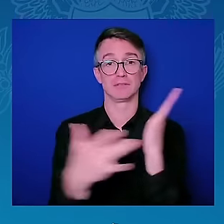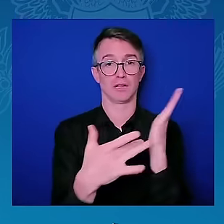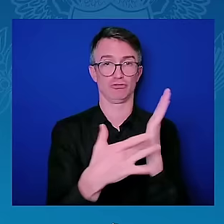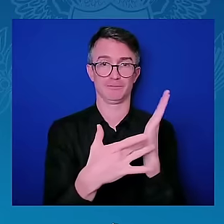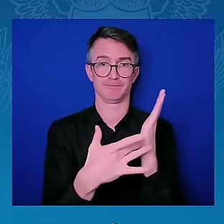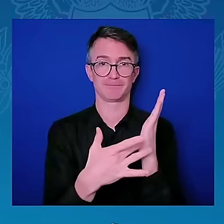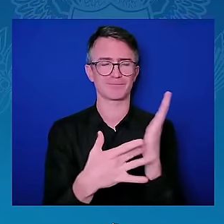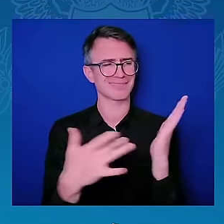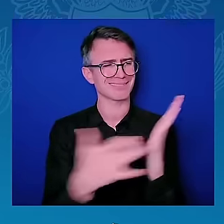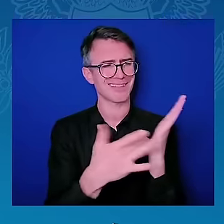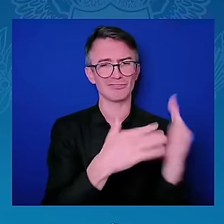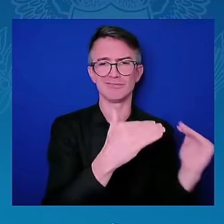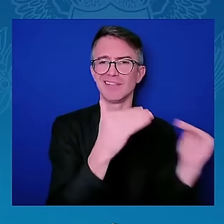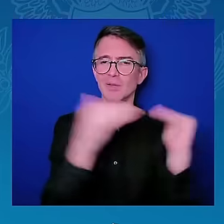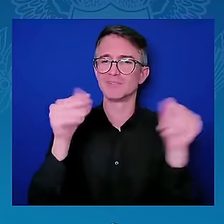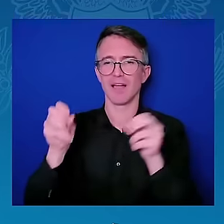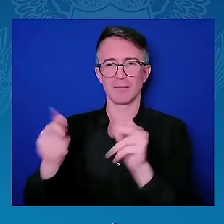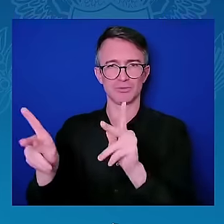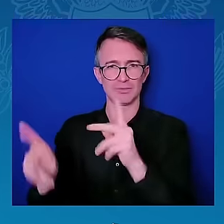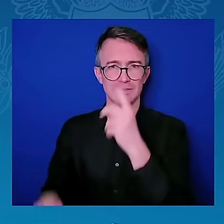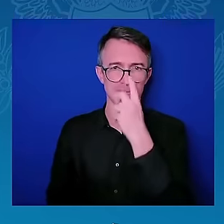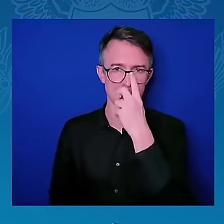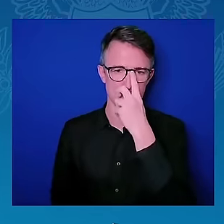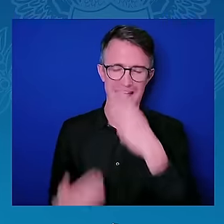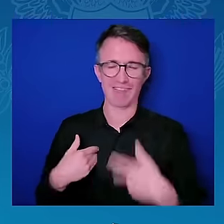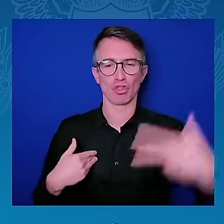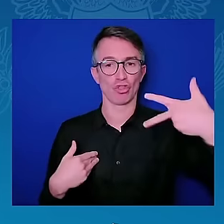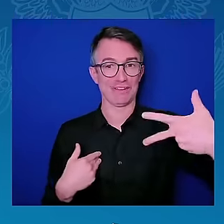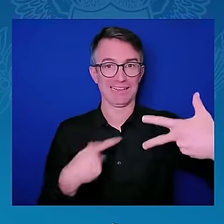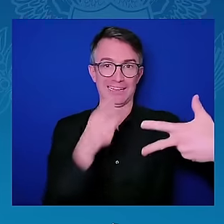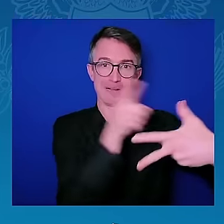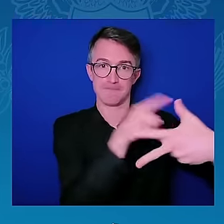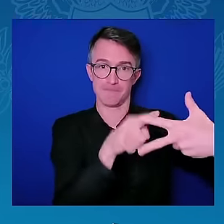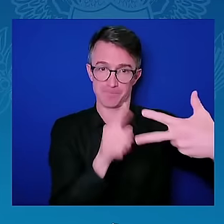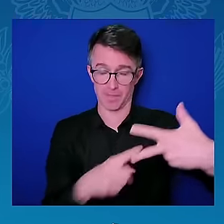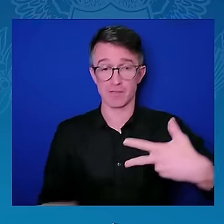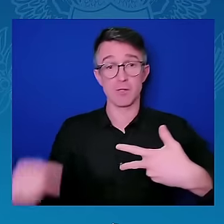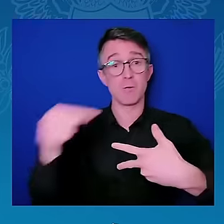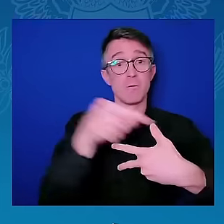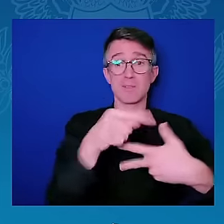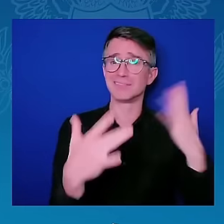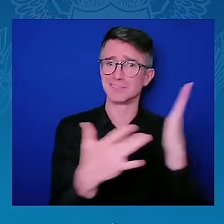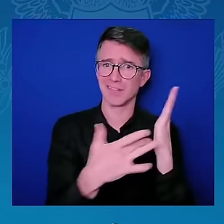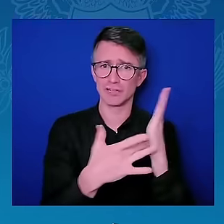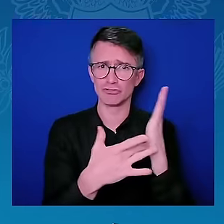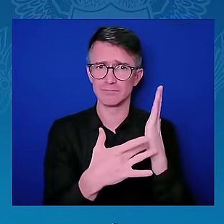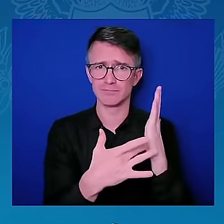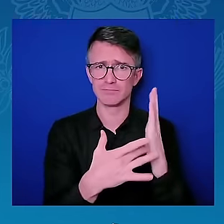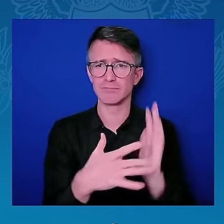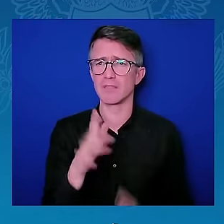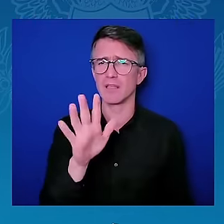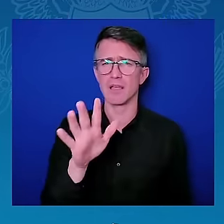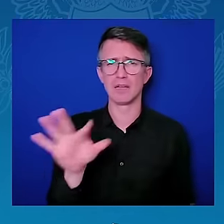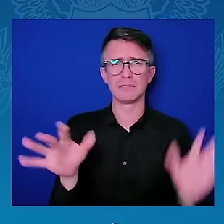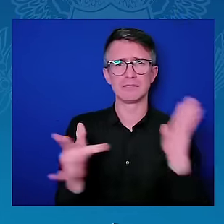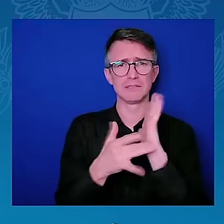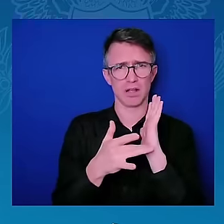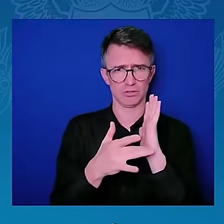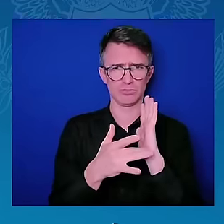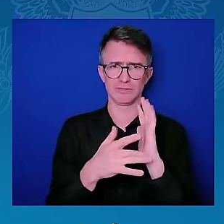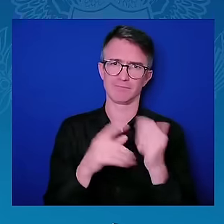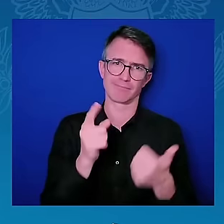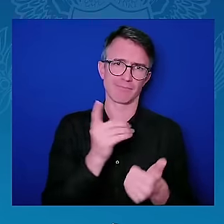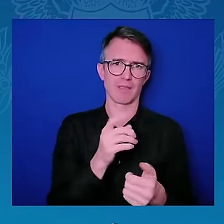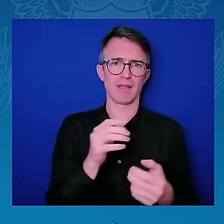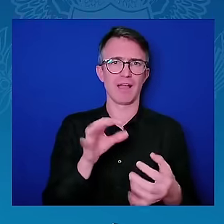that we can use to leapfrog Africa from where we are to the